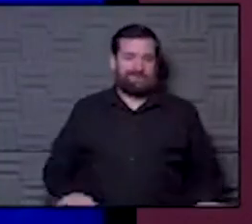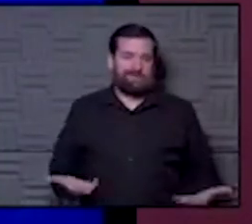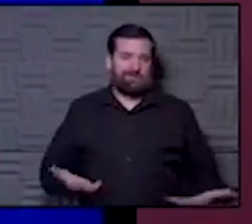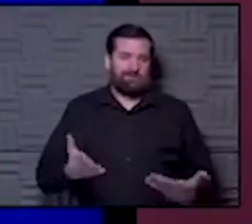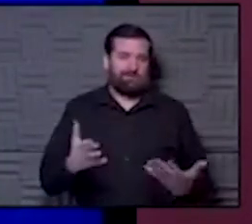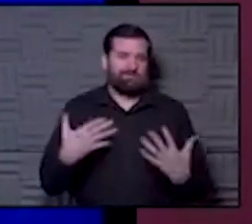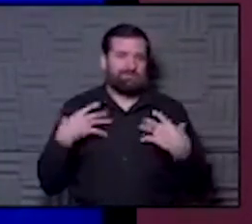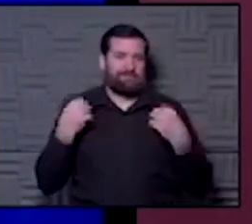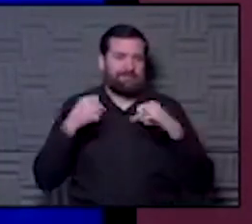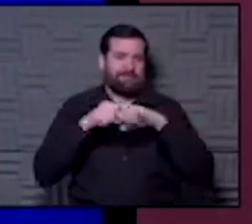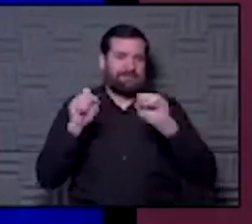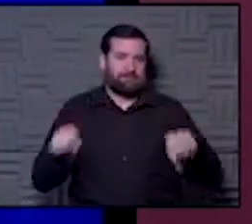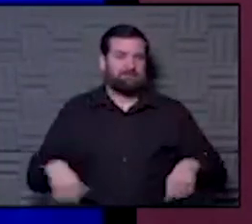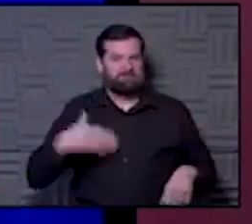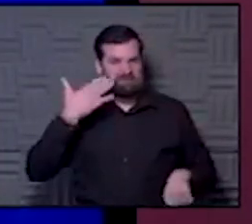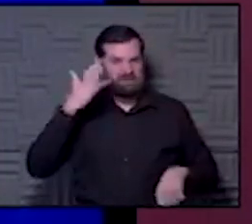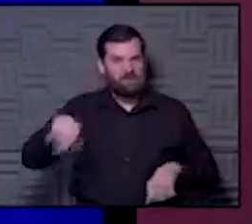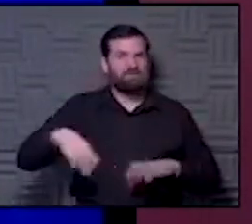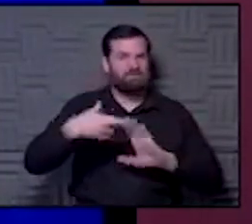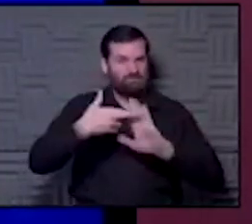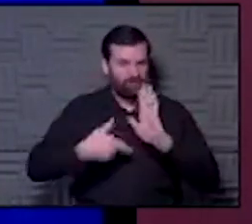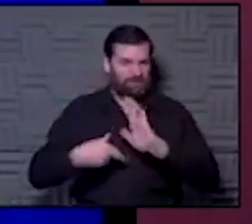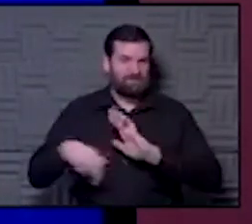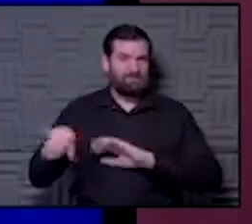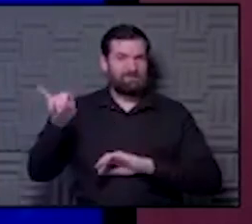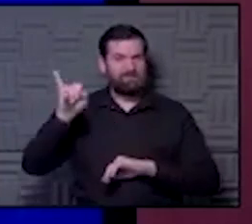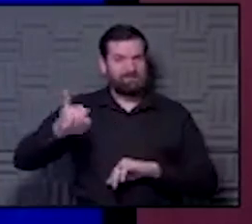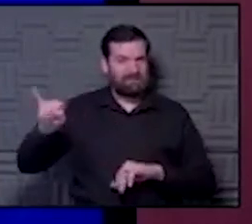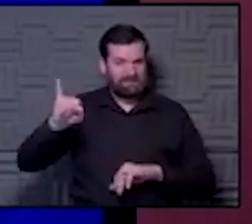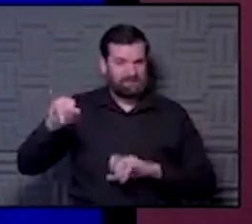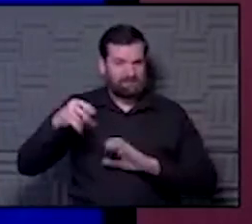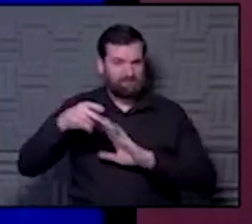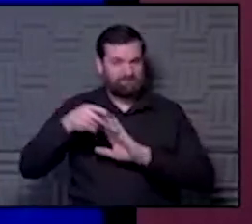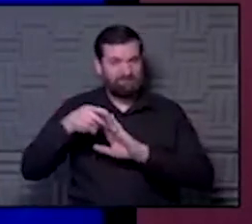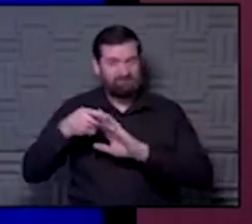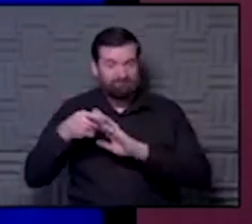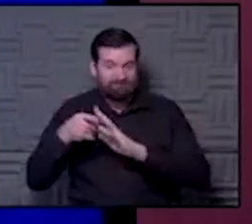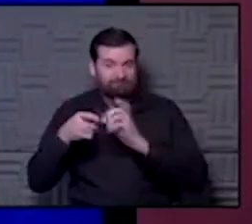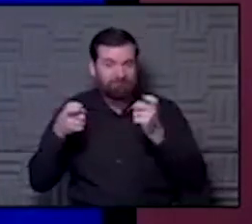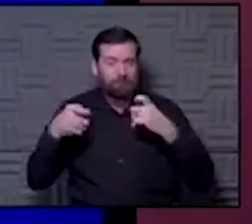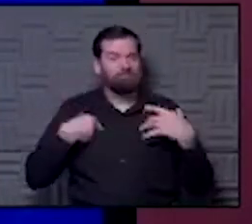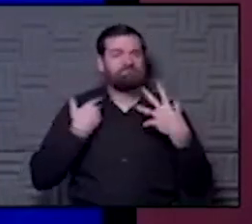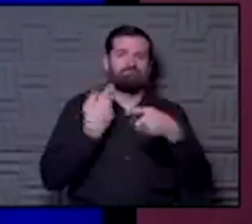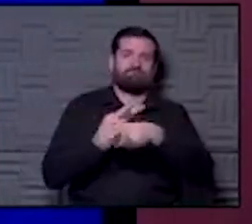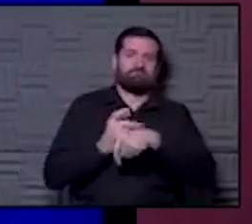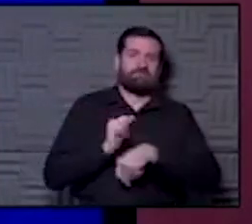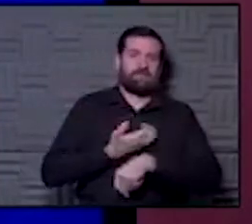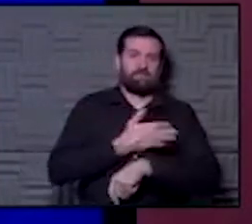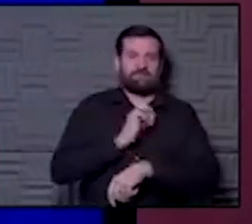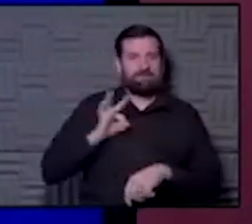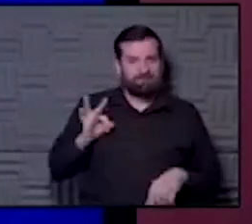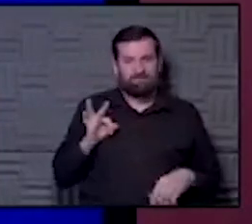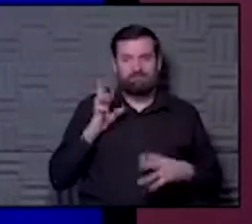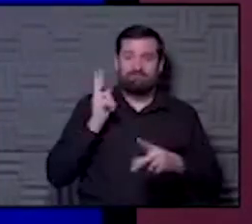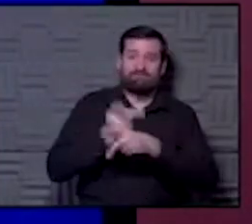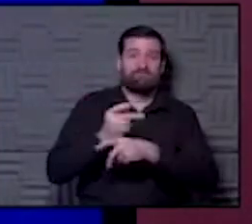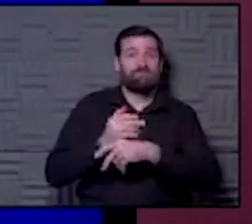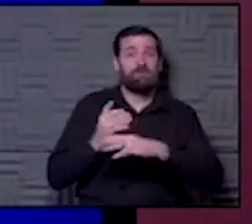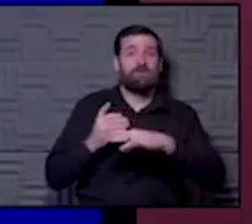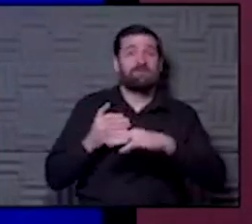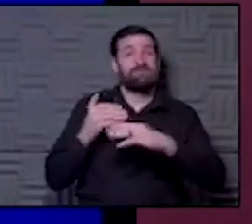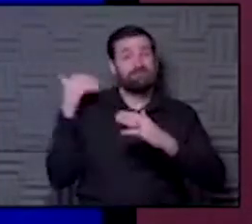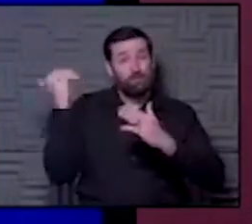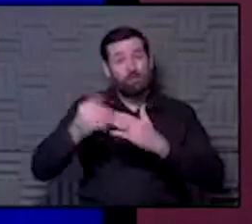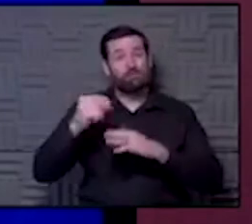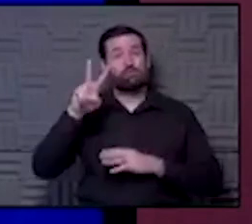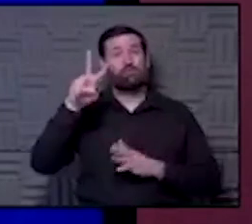system where we know that the rules of infection control have protected our staff, even though we've taken care of nearly 2,000